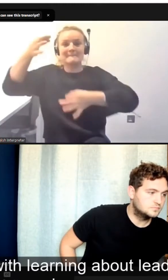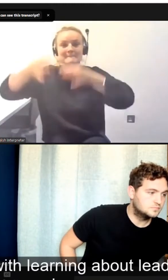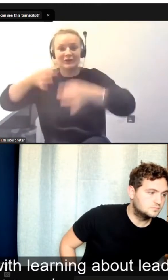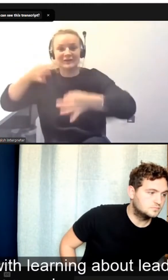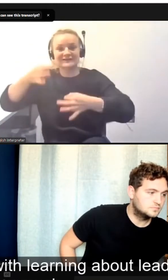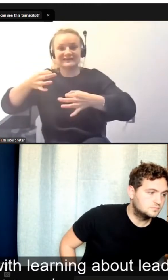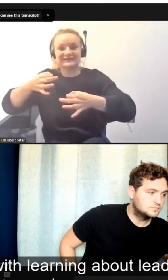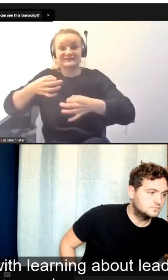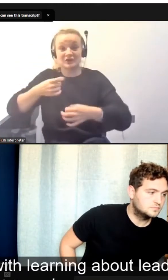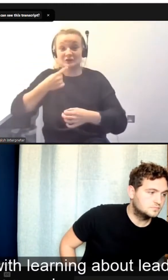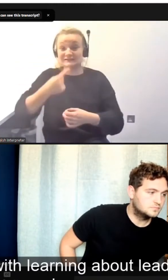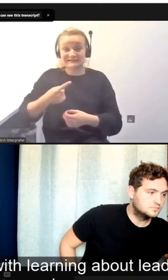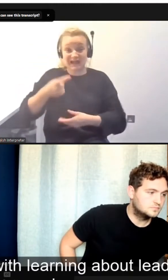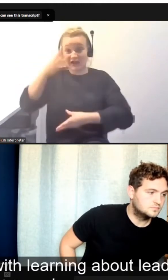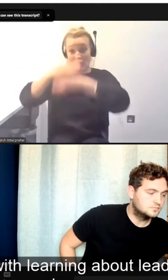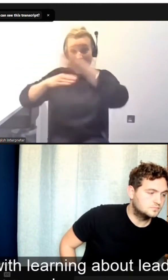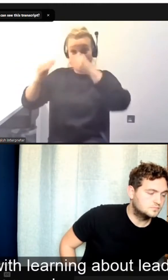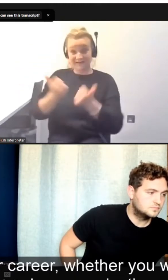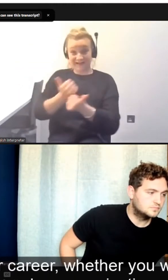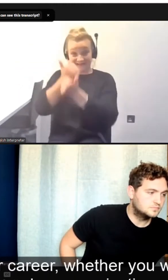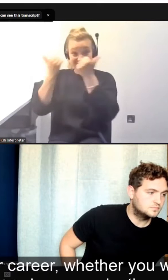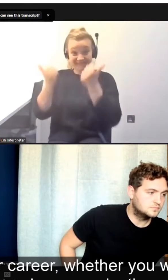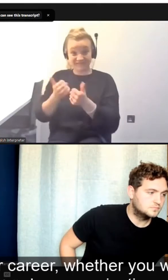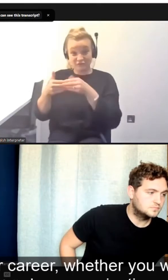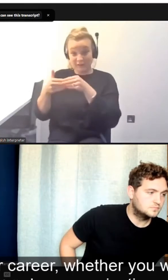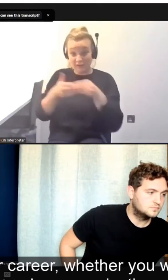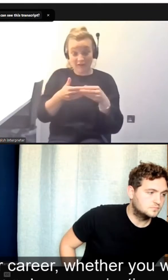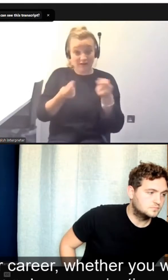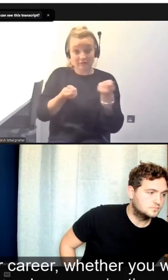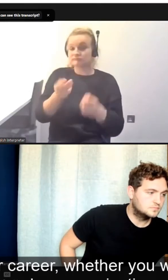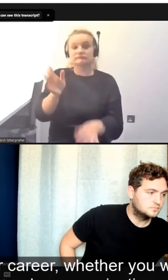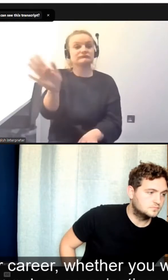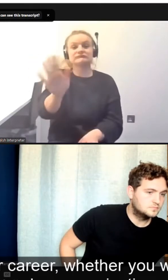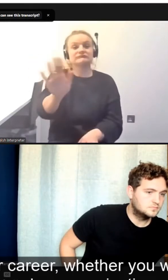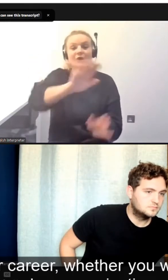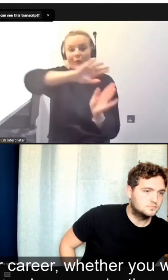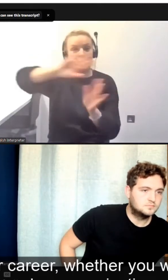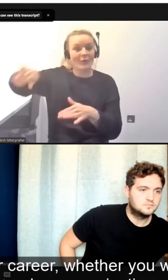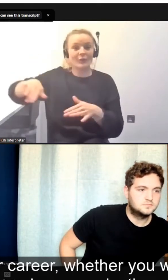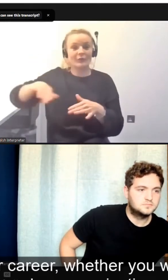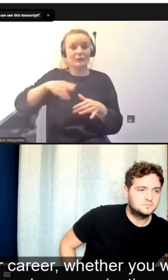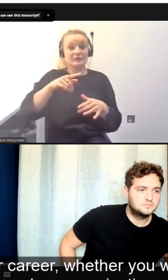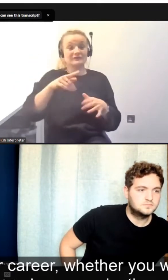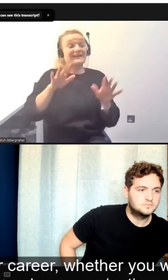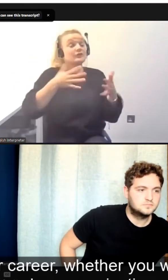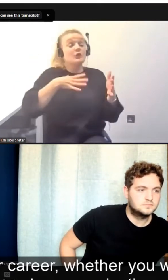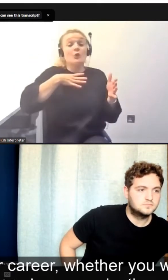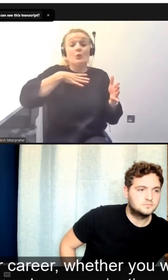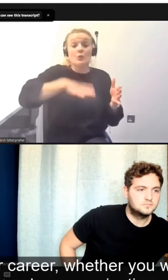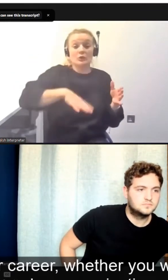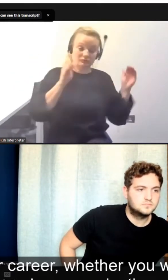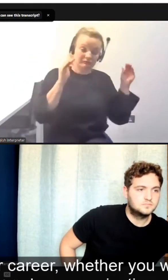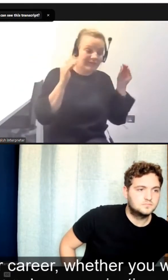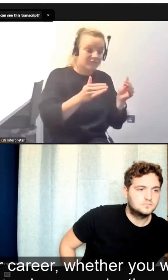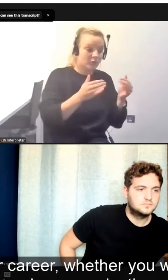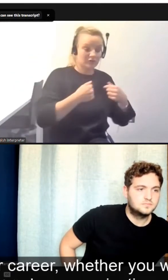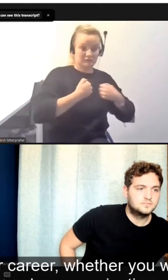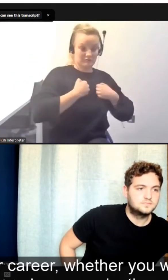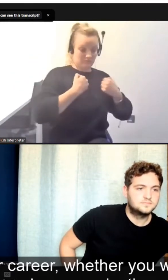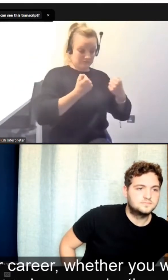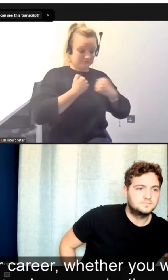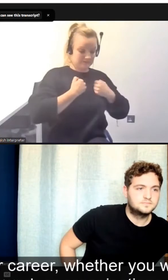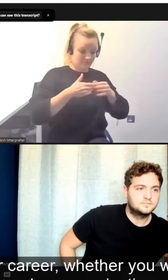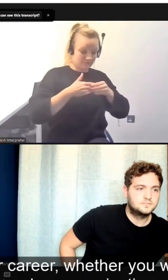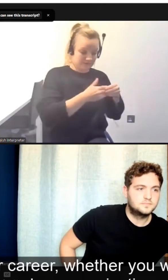learning about leadership, because there is so much, and it depends on where you are in your career, whether you want to concentrate on yourself, on